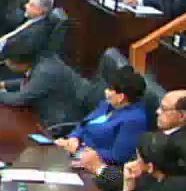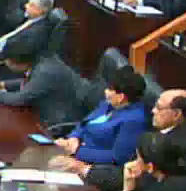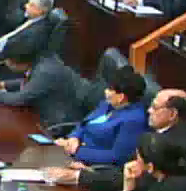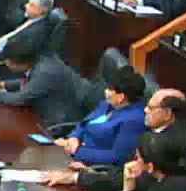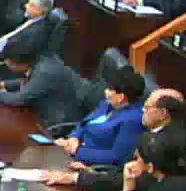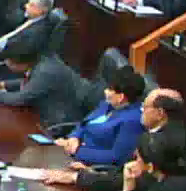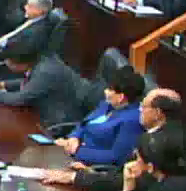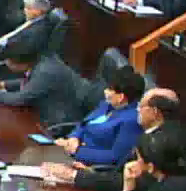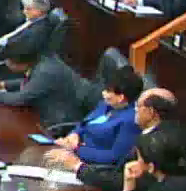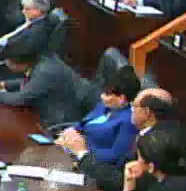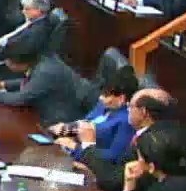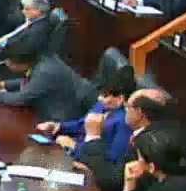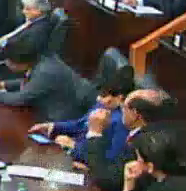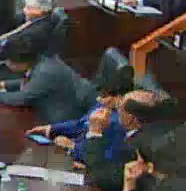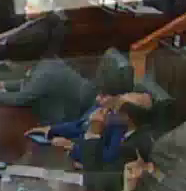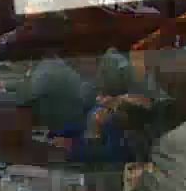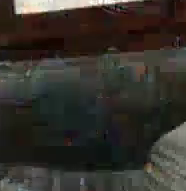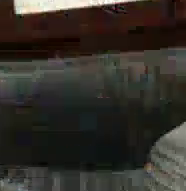Thank you, Madam Speaker.